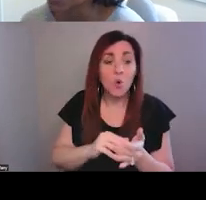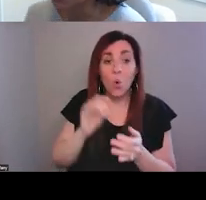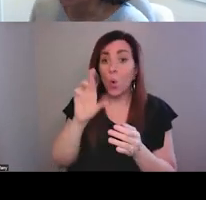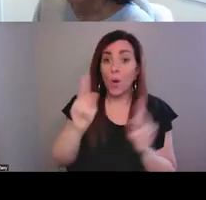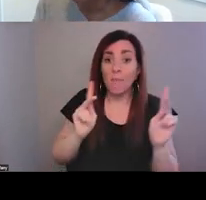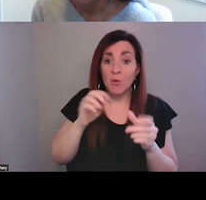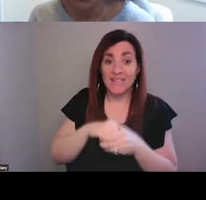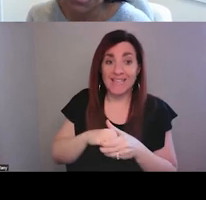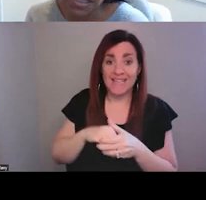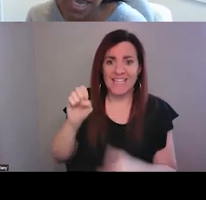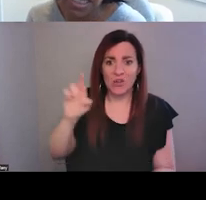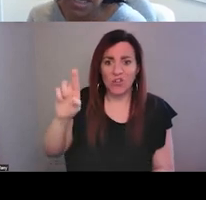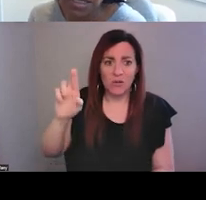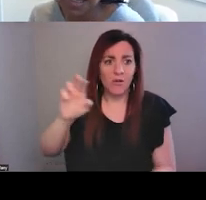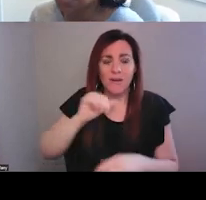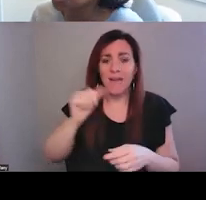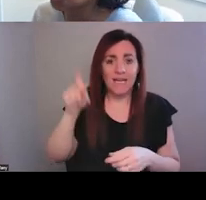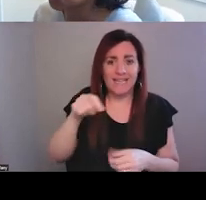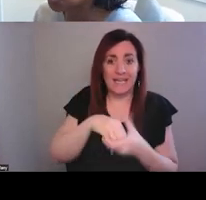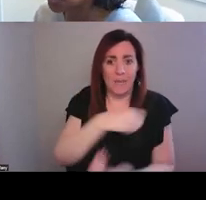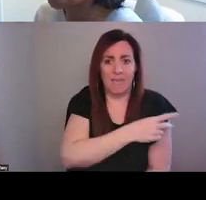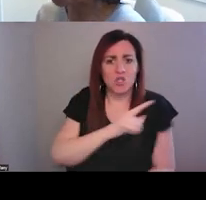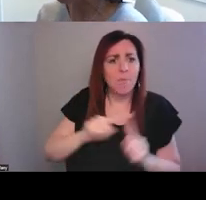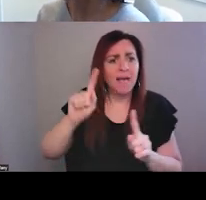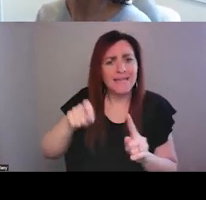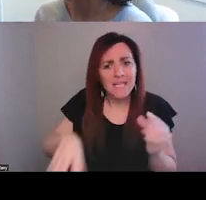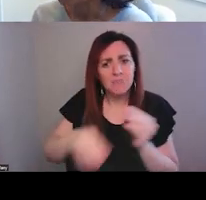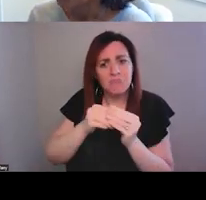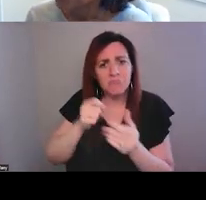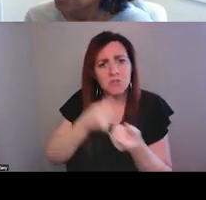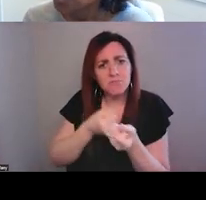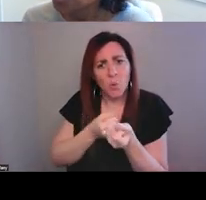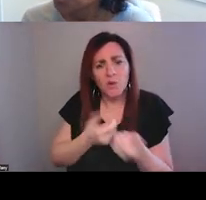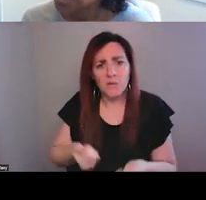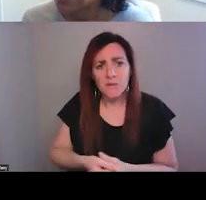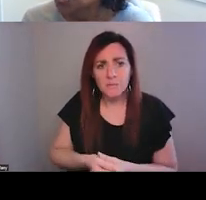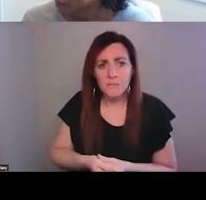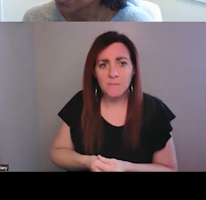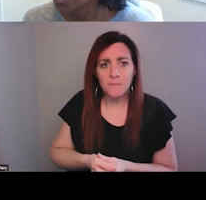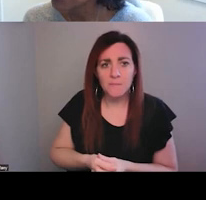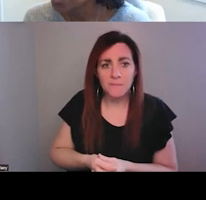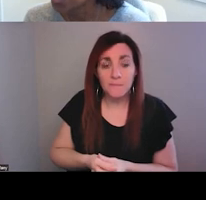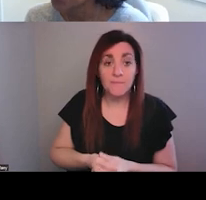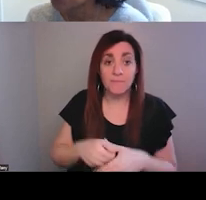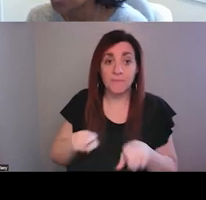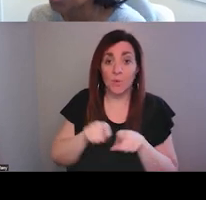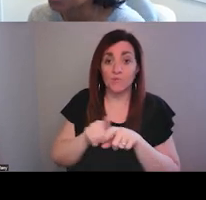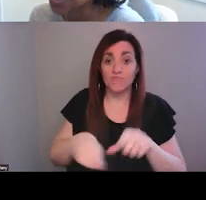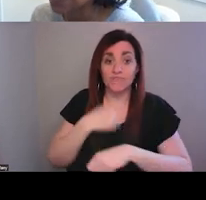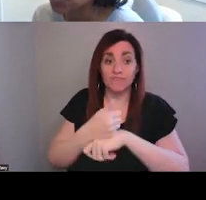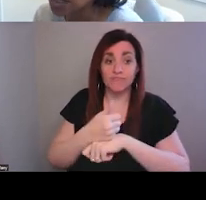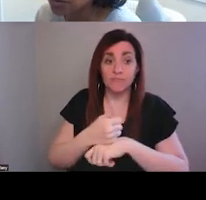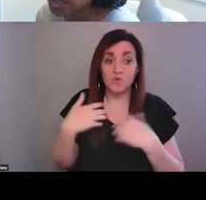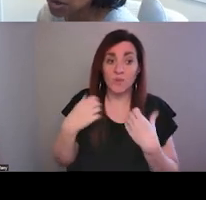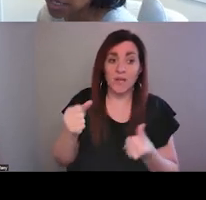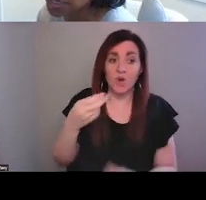are not in need of inpatient stays that need the additional support. They are also establishing a recovery hub that provides a